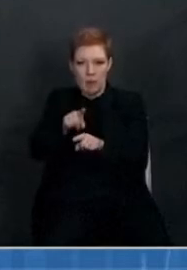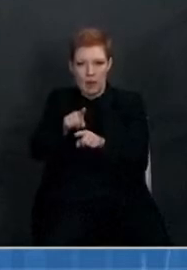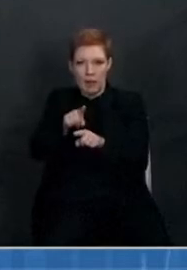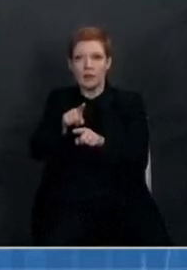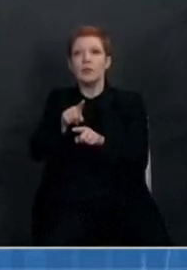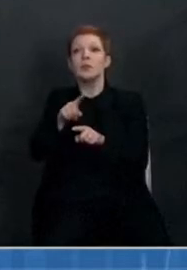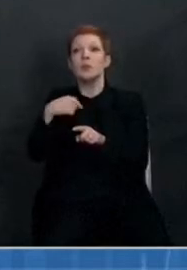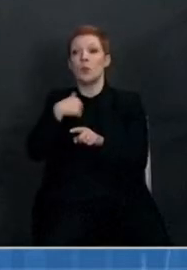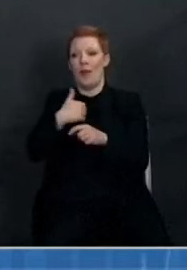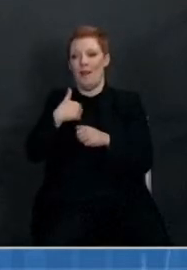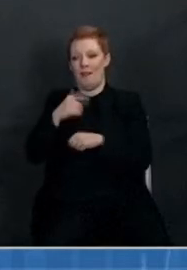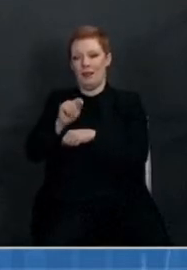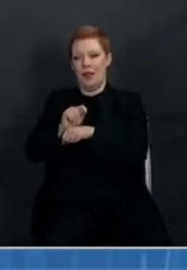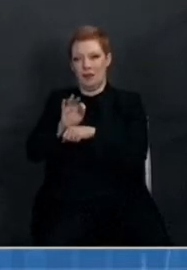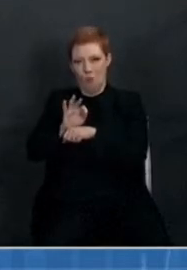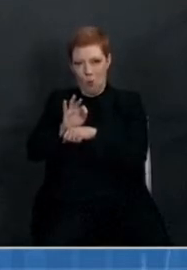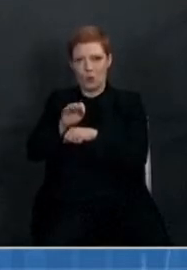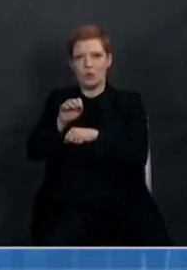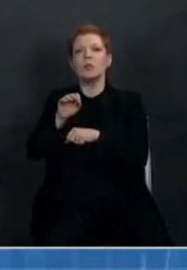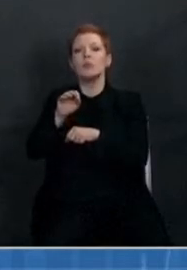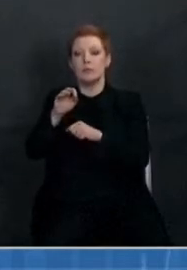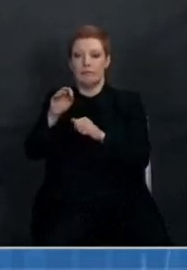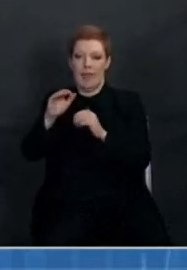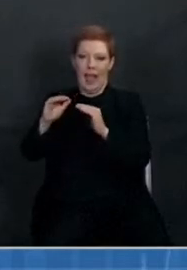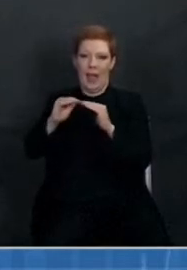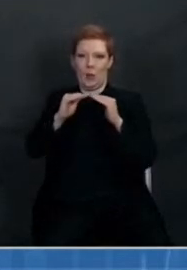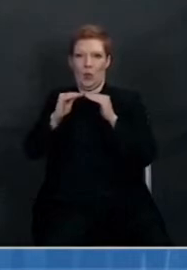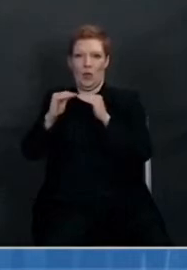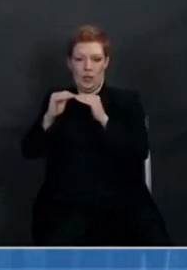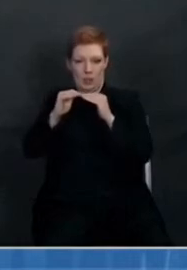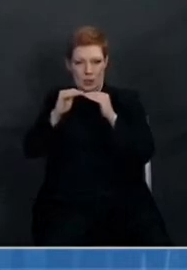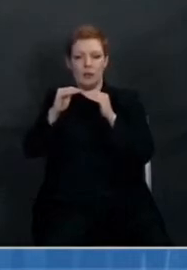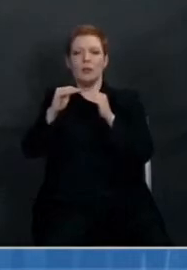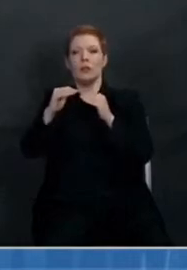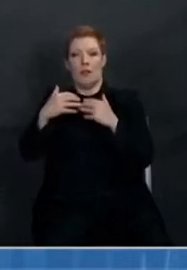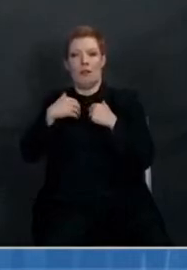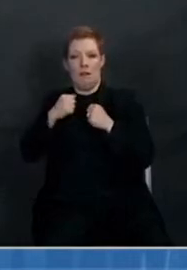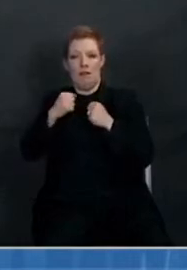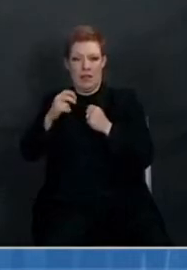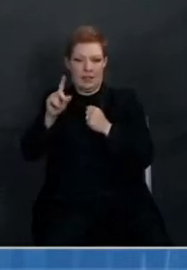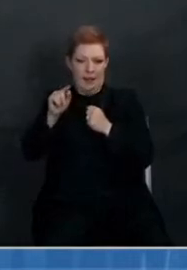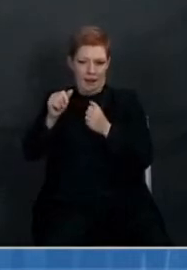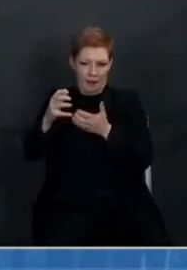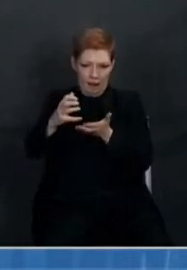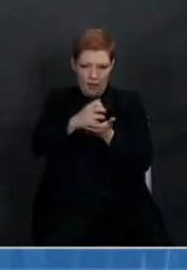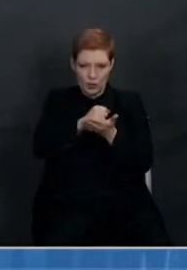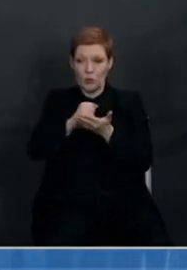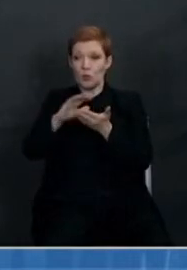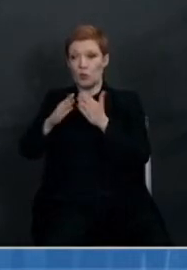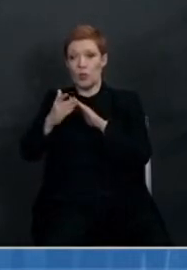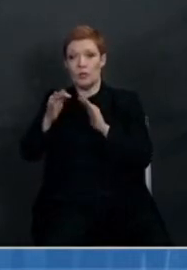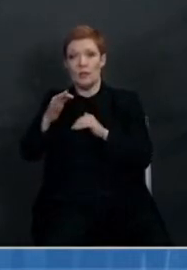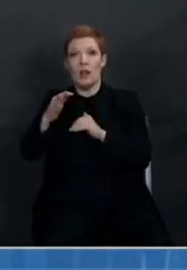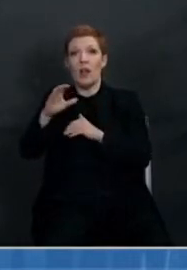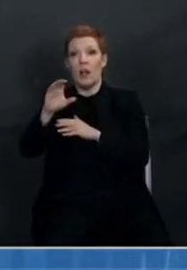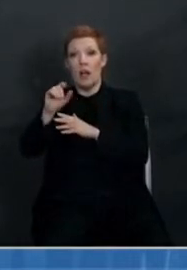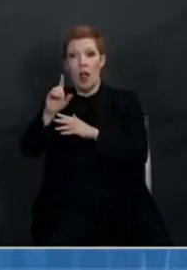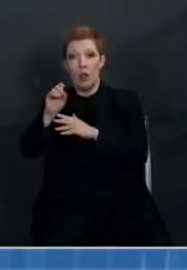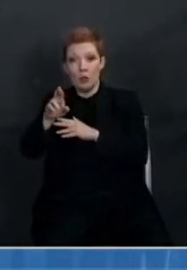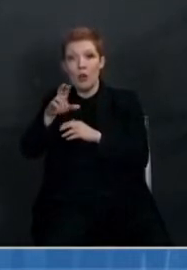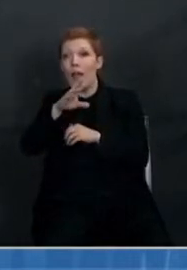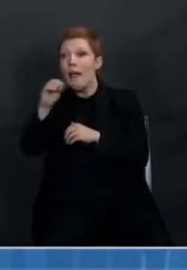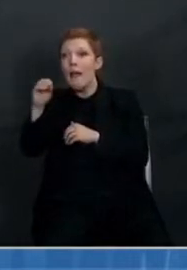Health Equity Task Force, which will offer additional recommendations on how to expedite data collection for communities of color and other high-risk groups.